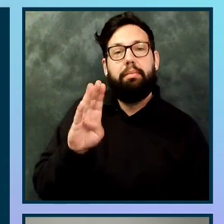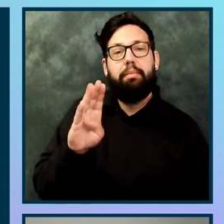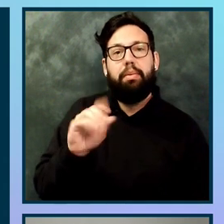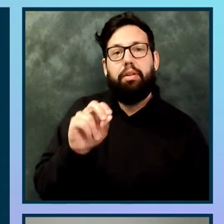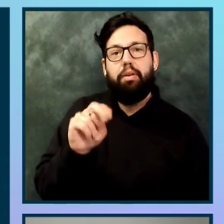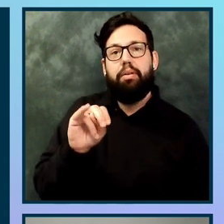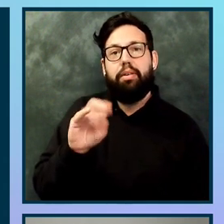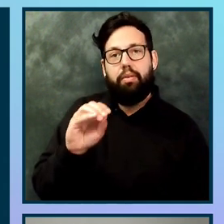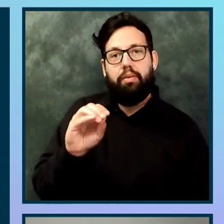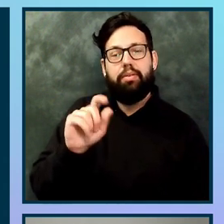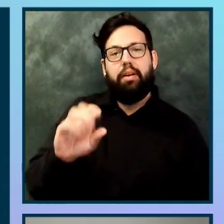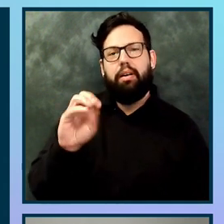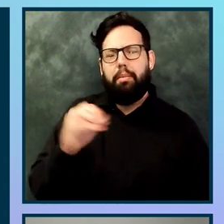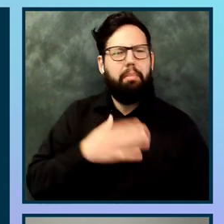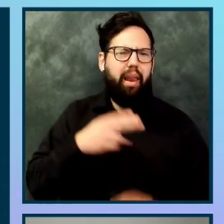.com.